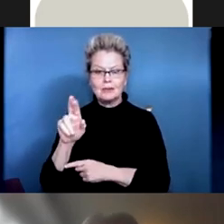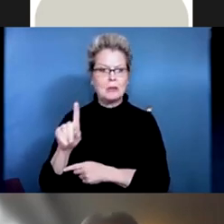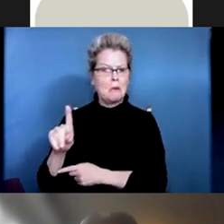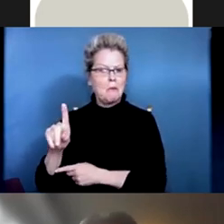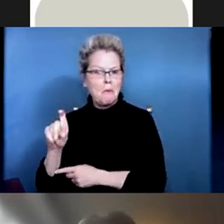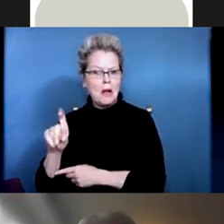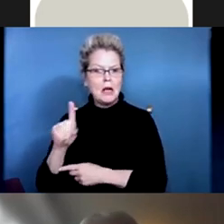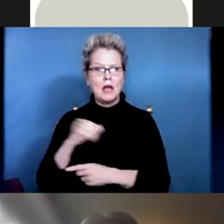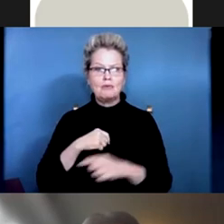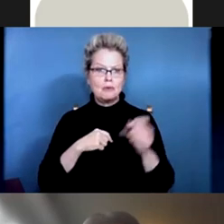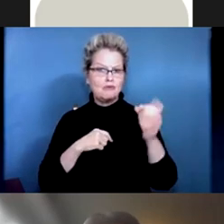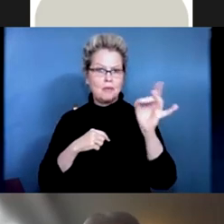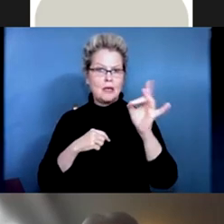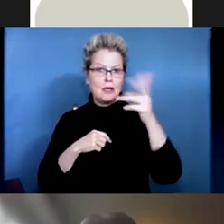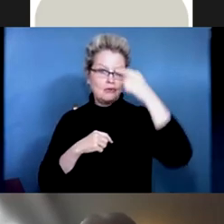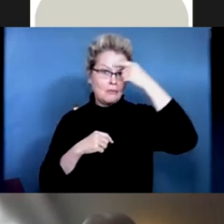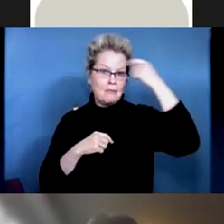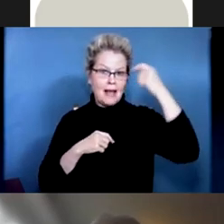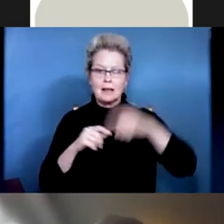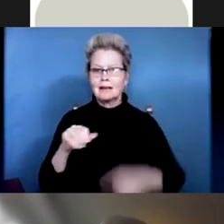be non-traumatic spinal cord injury.